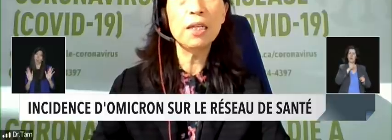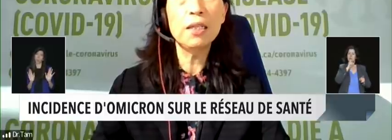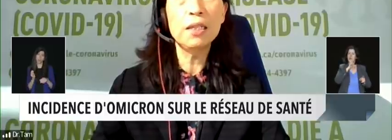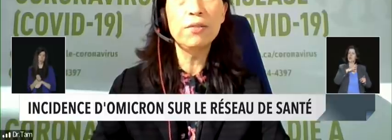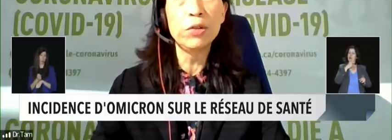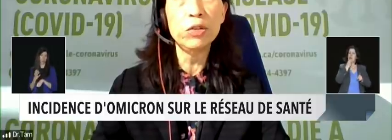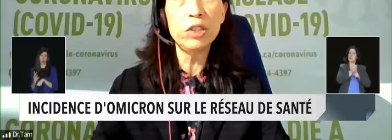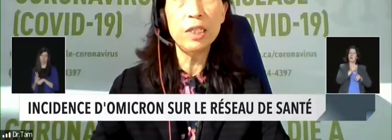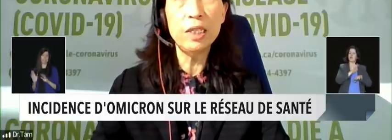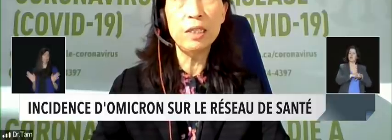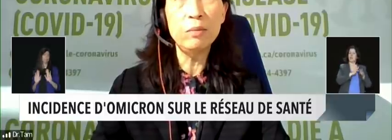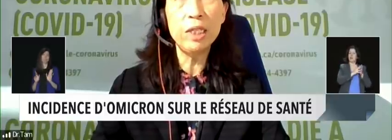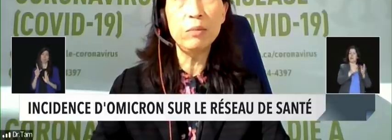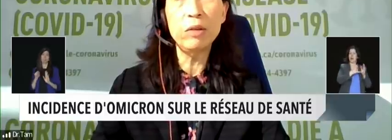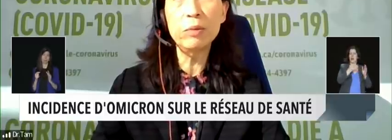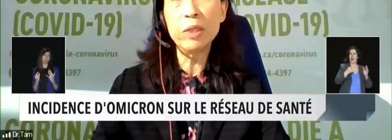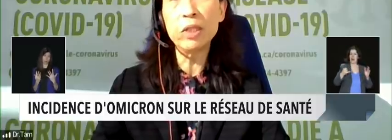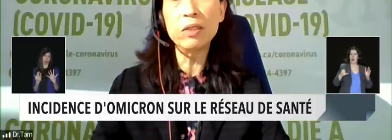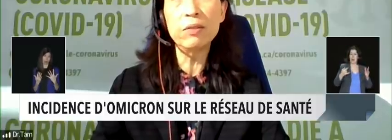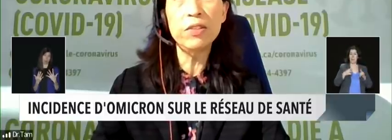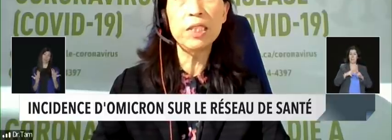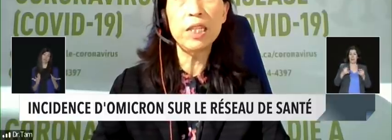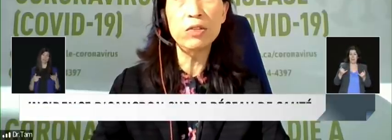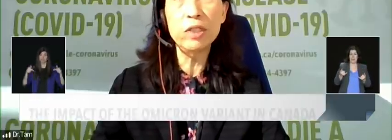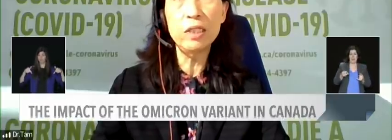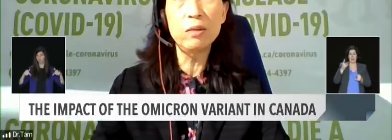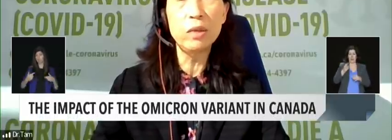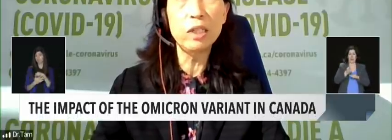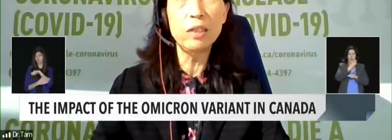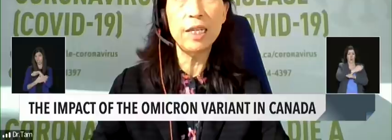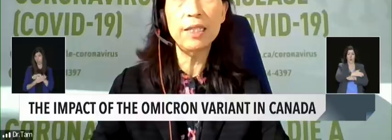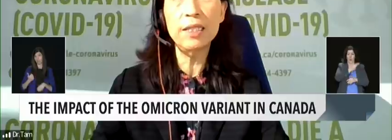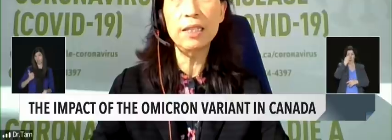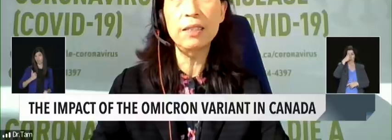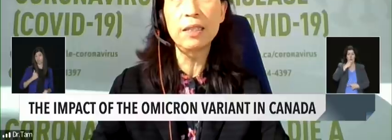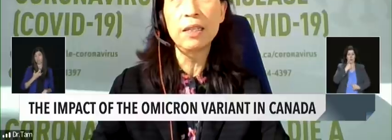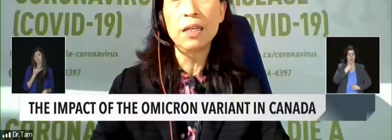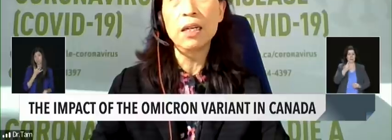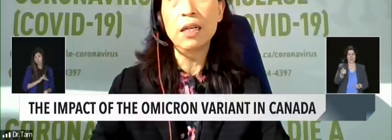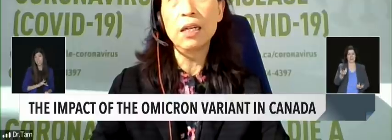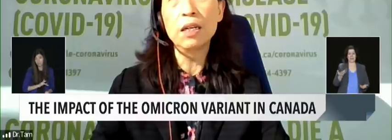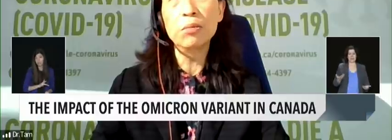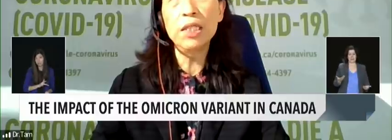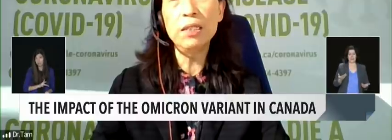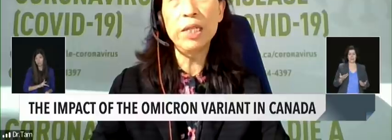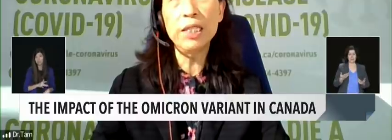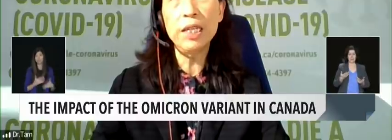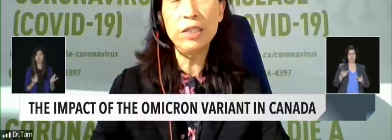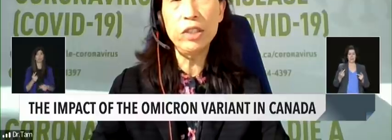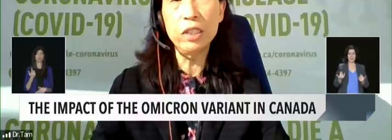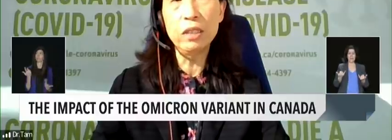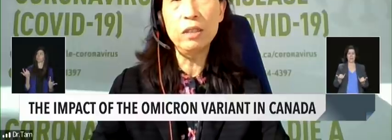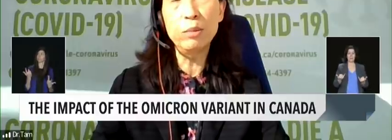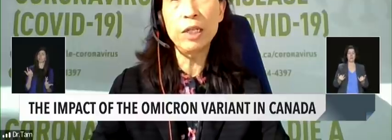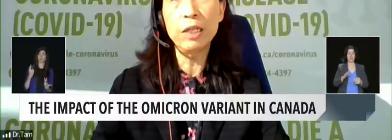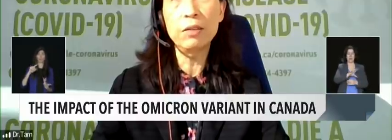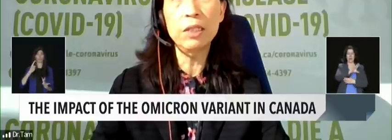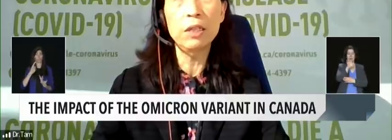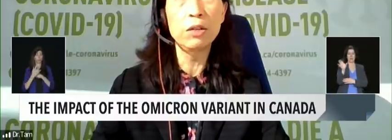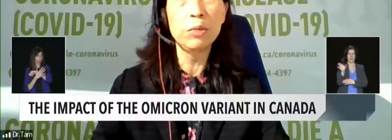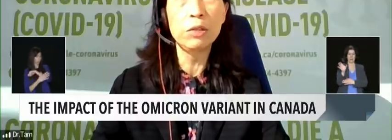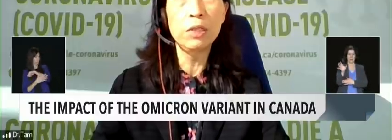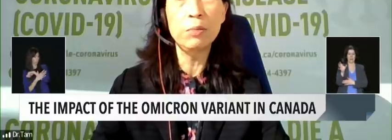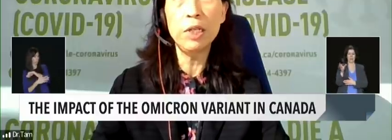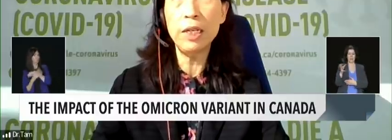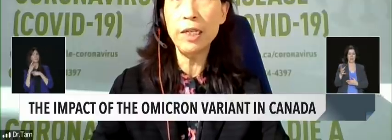I think Canada is fortunate in being probably one of the first countries in the world to access these medications. But